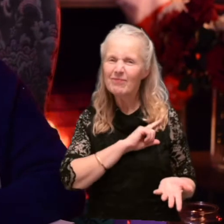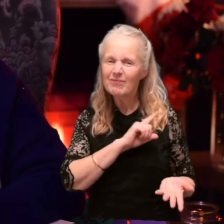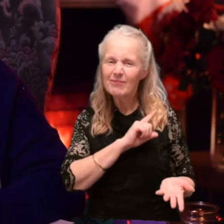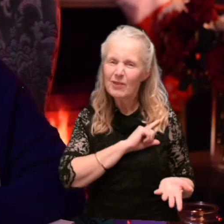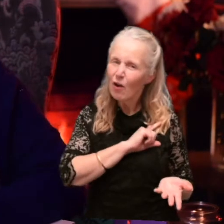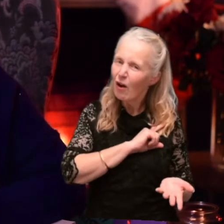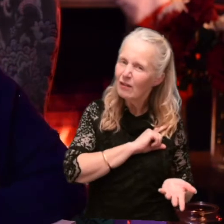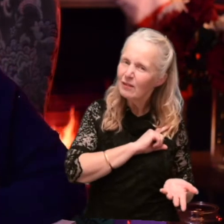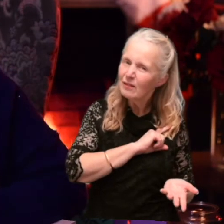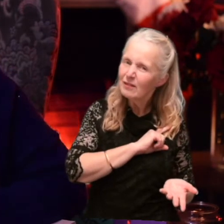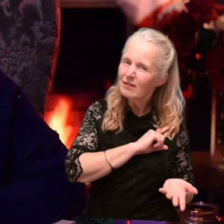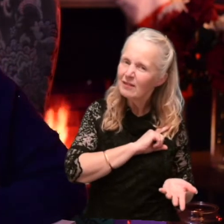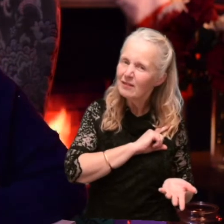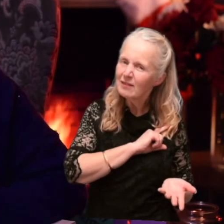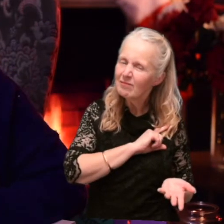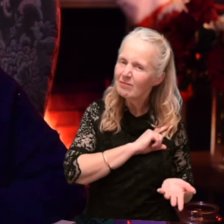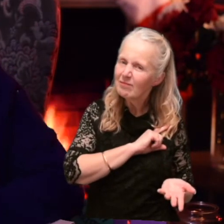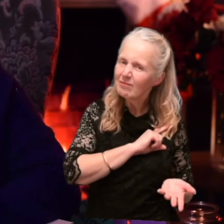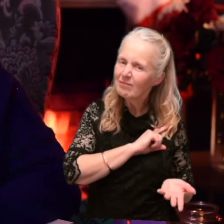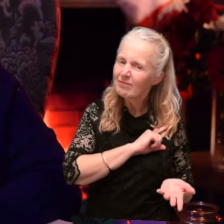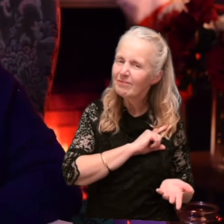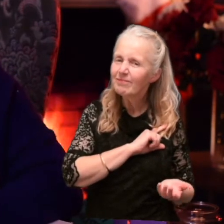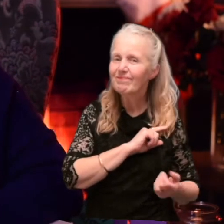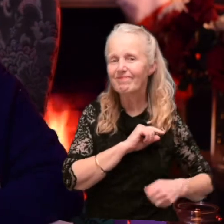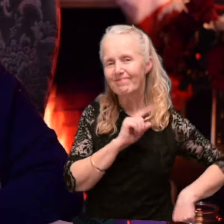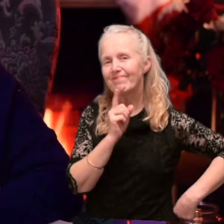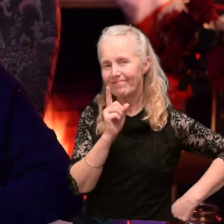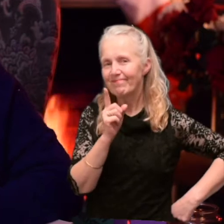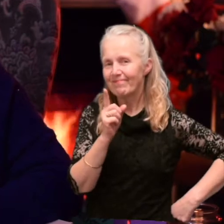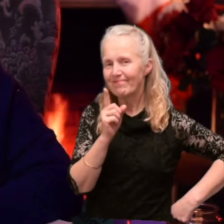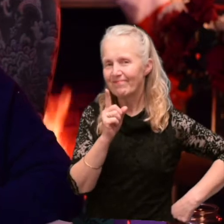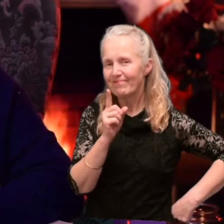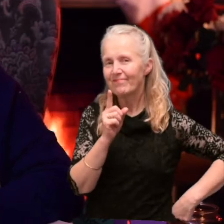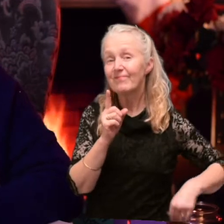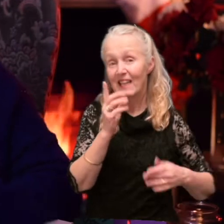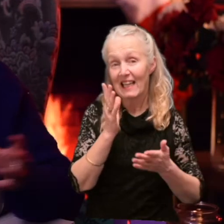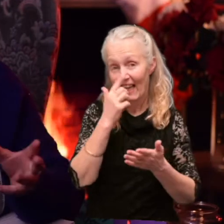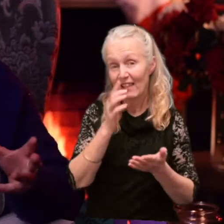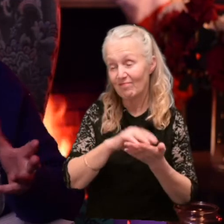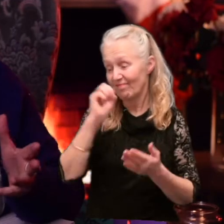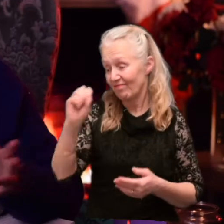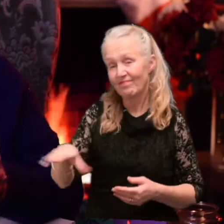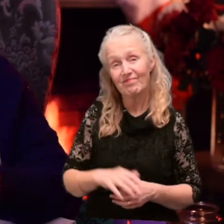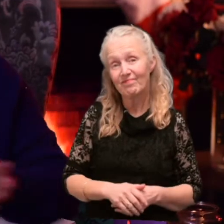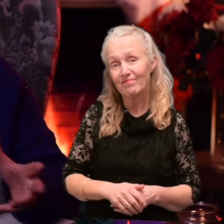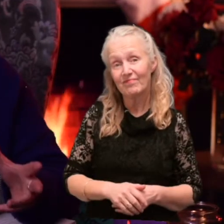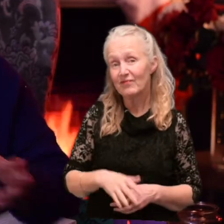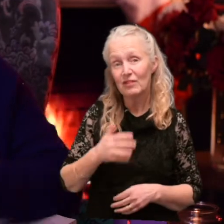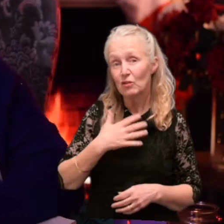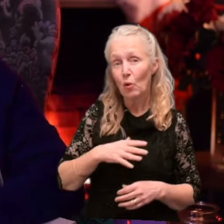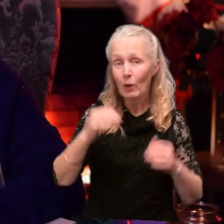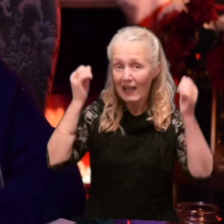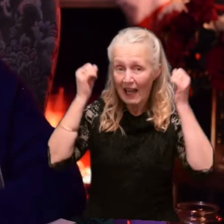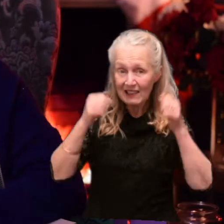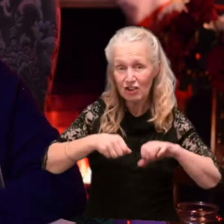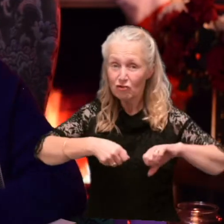Because, because, of course, it's disposable. No need for hats and crackers for the rest of